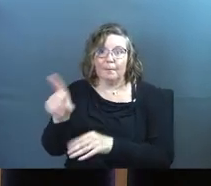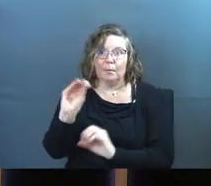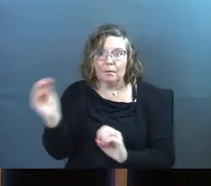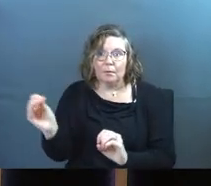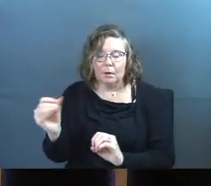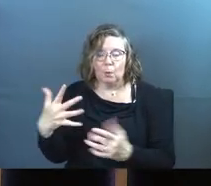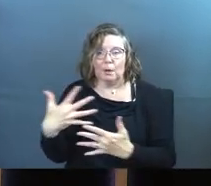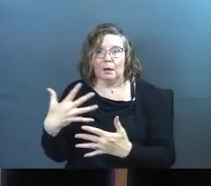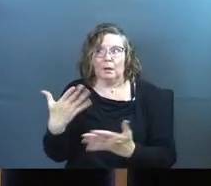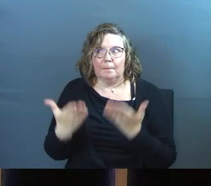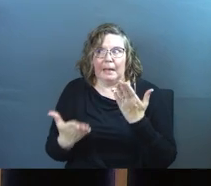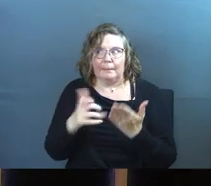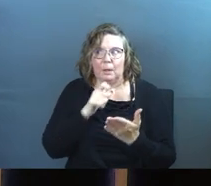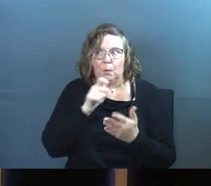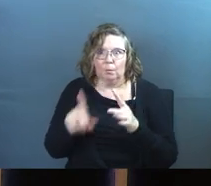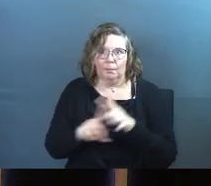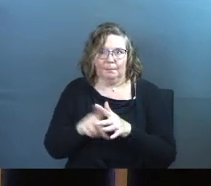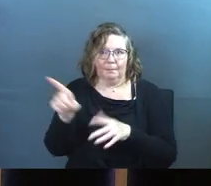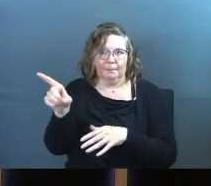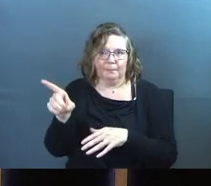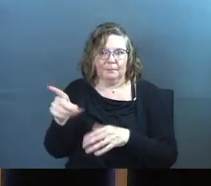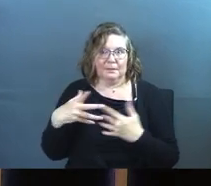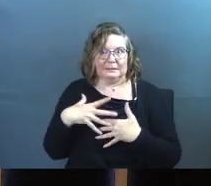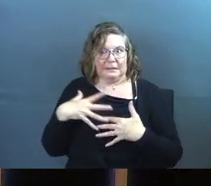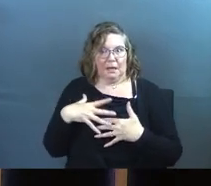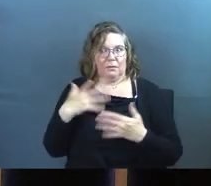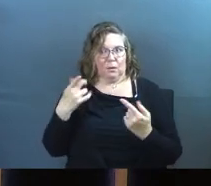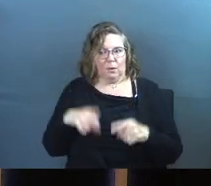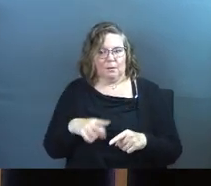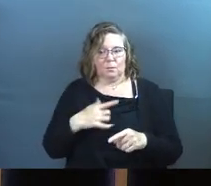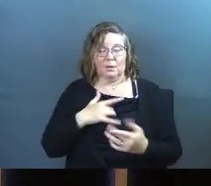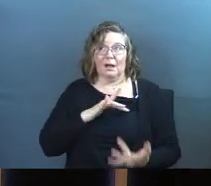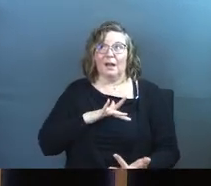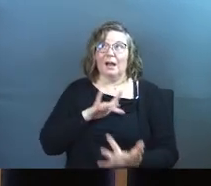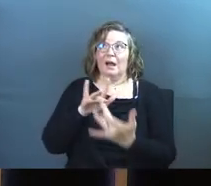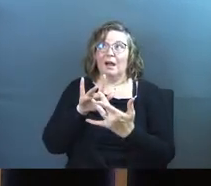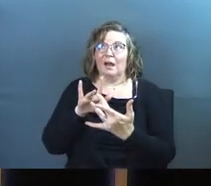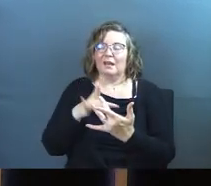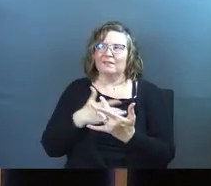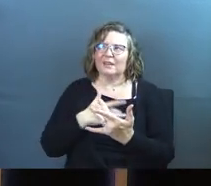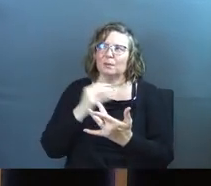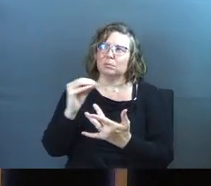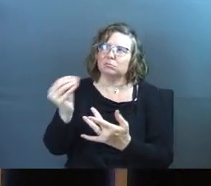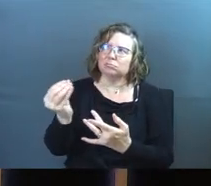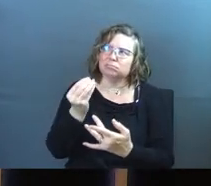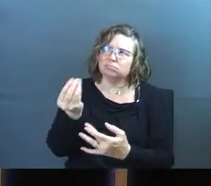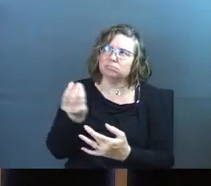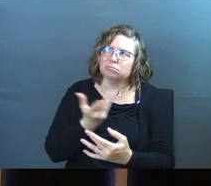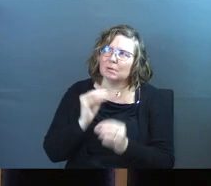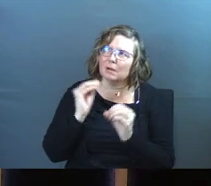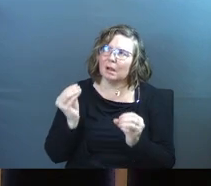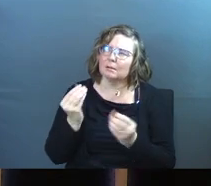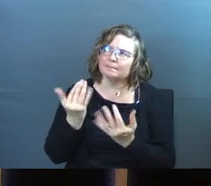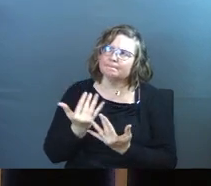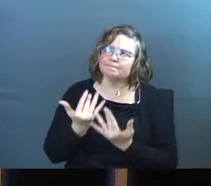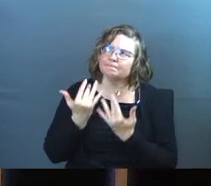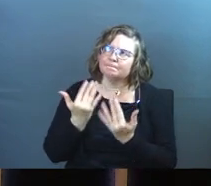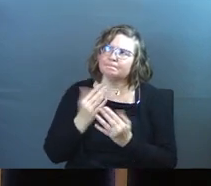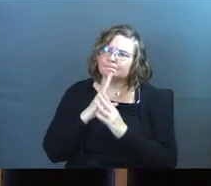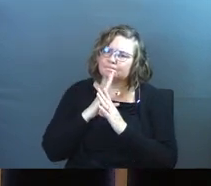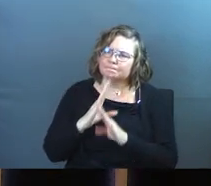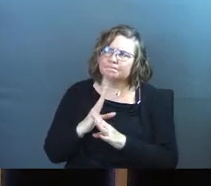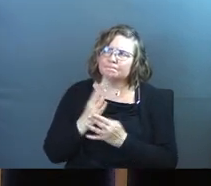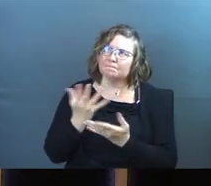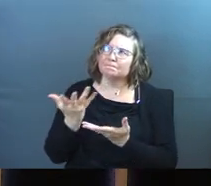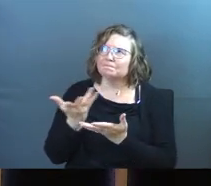church? We're terrified he won't show up. There's times that we've reached out to God and we didn't feel like we got anything back. We felt like